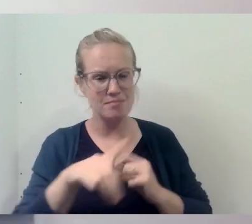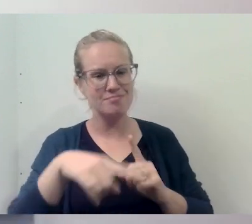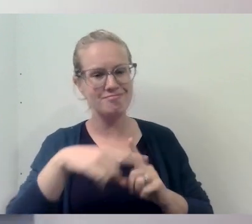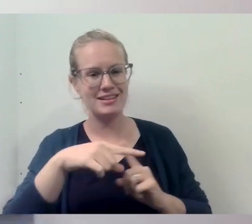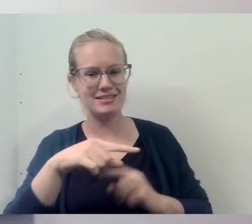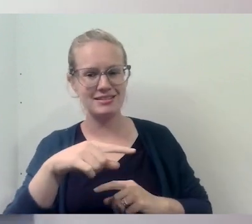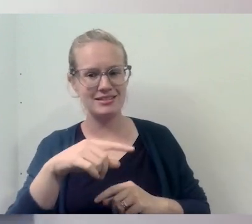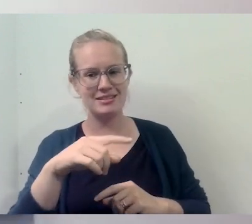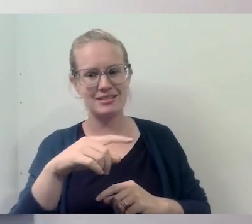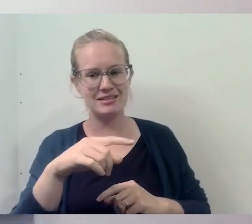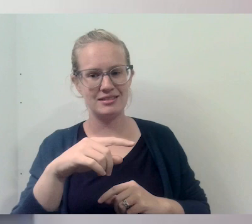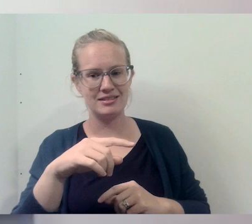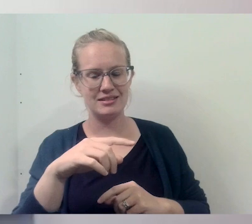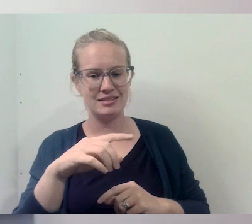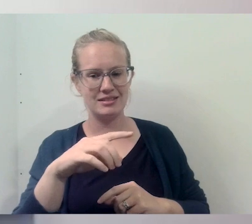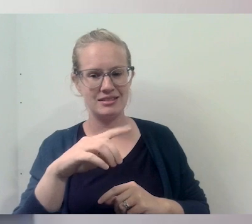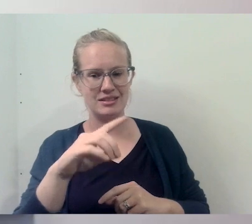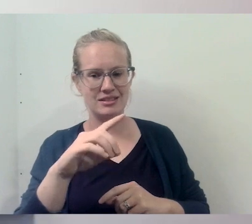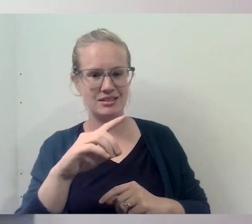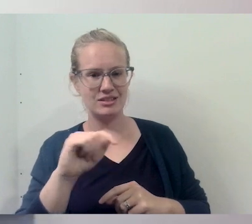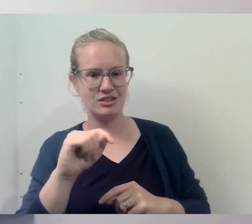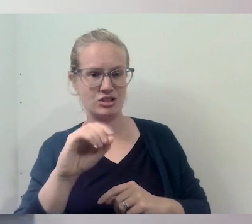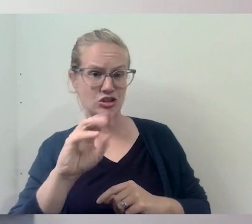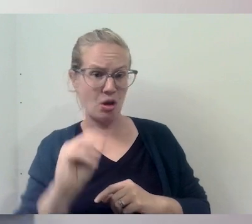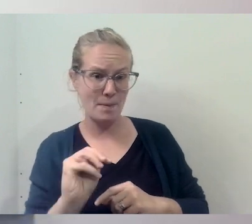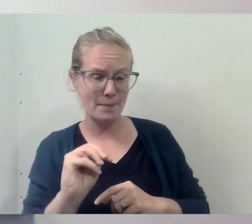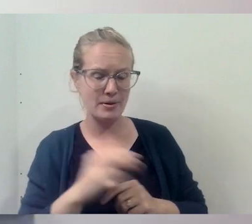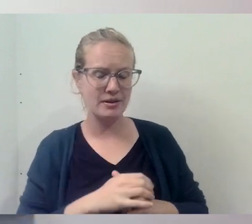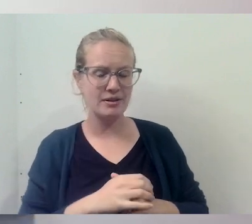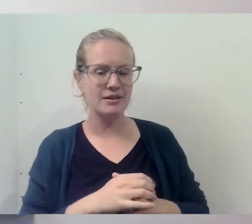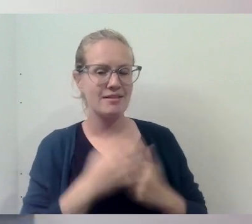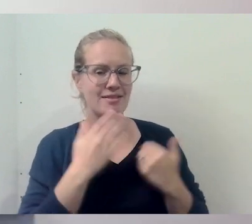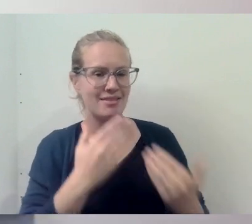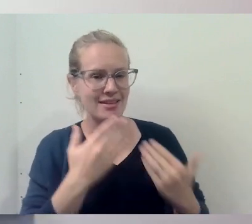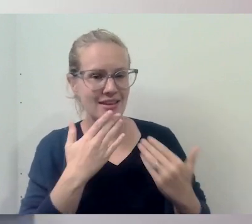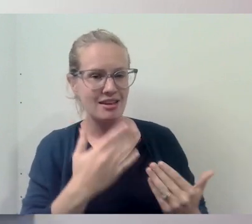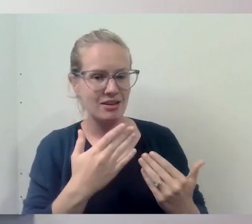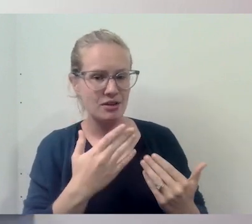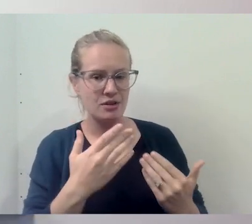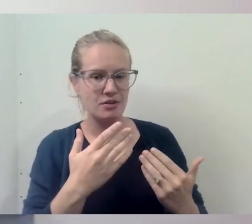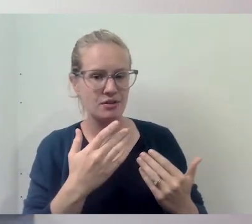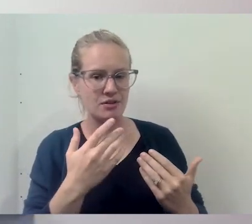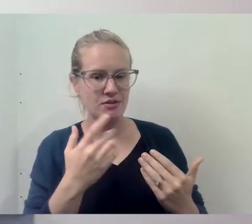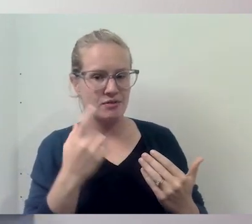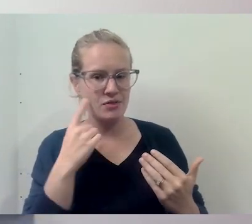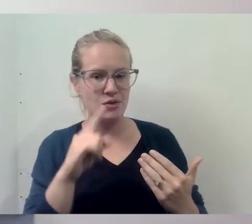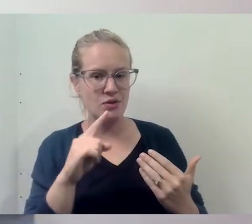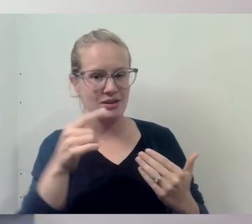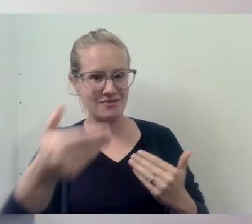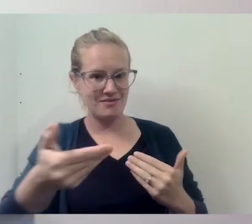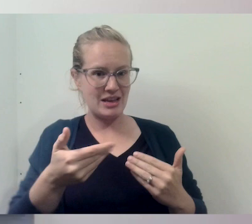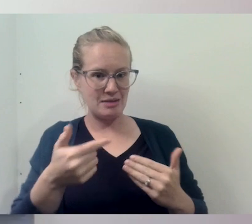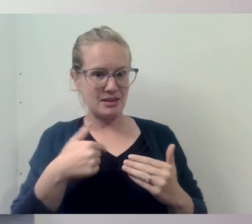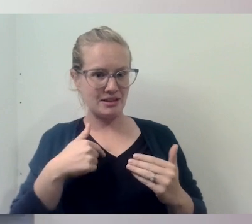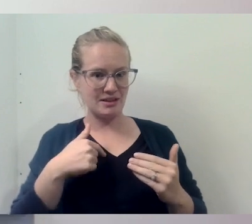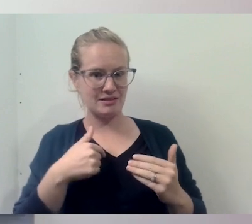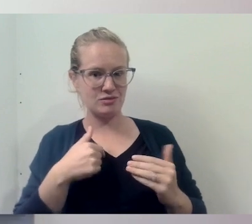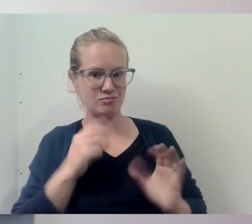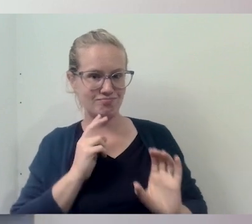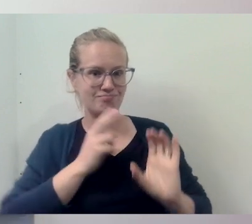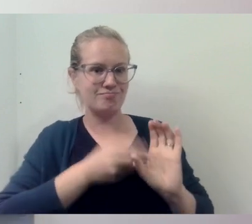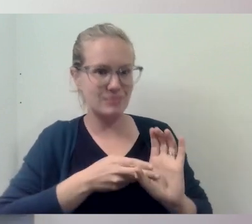Tom for inviting me to